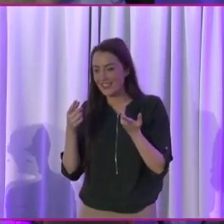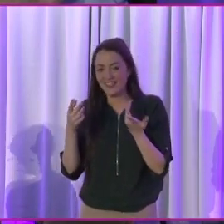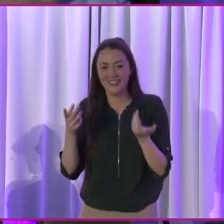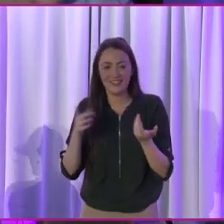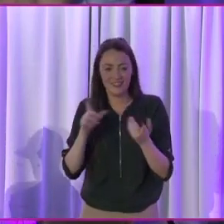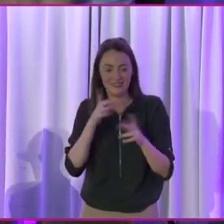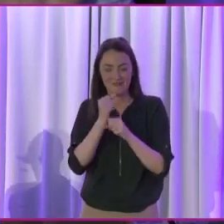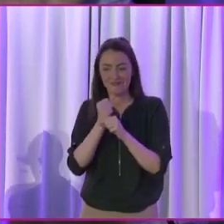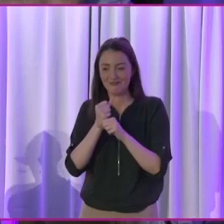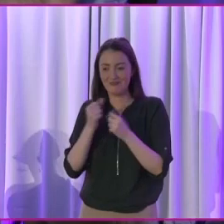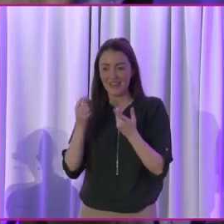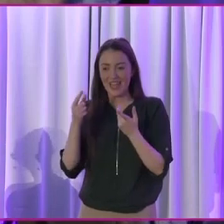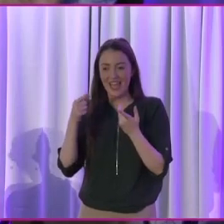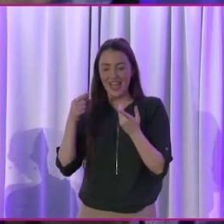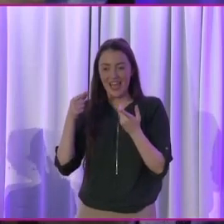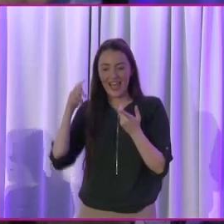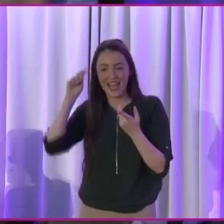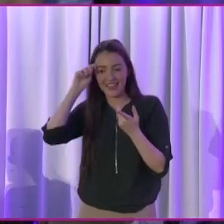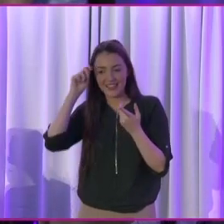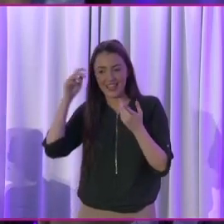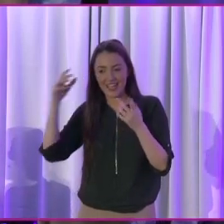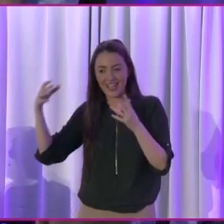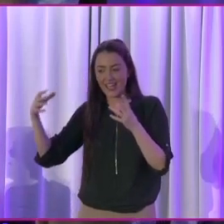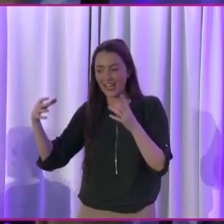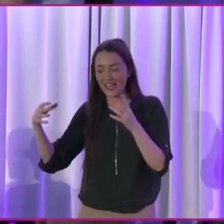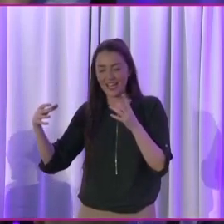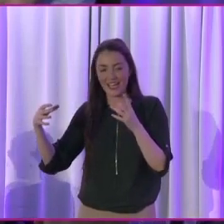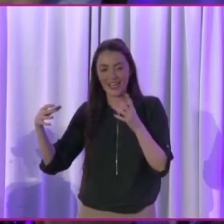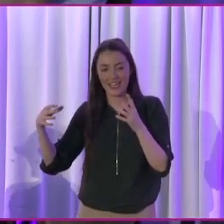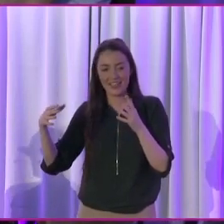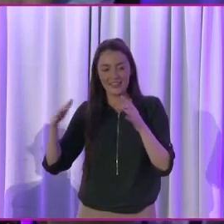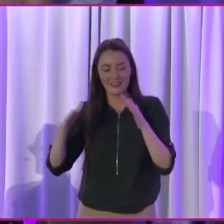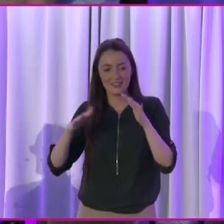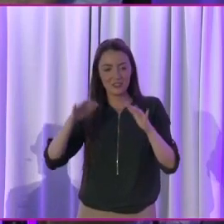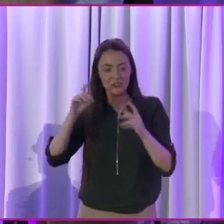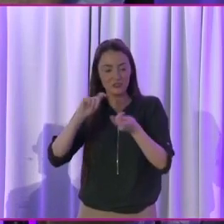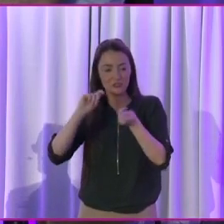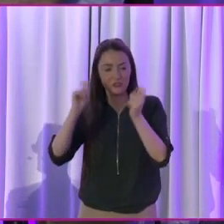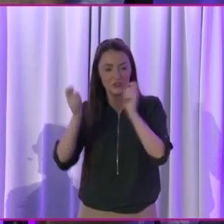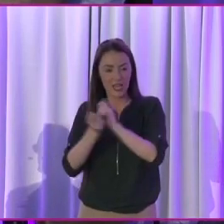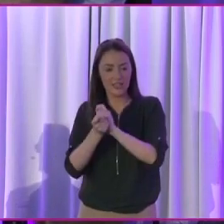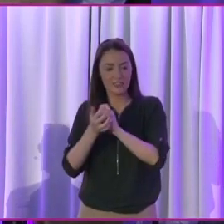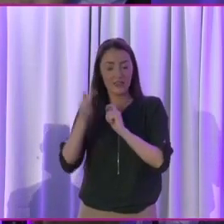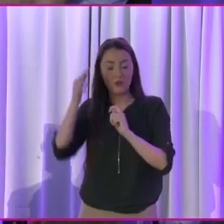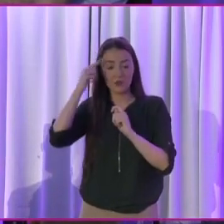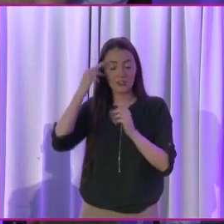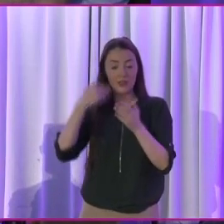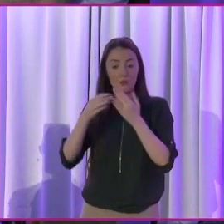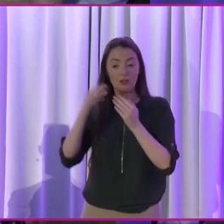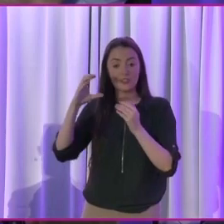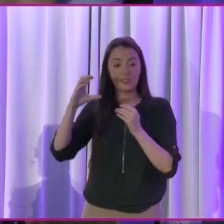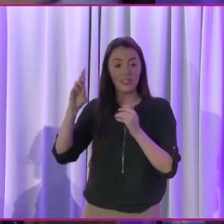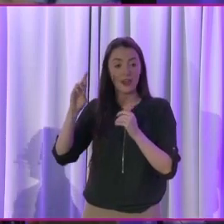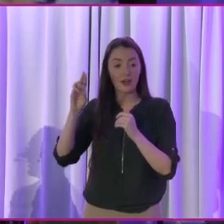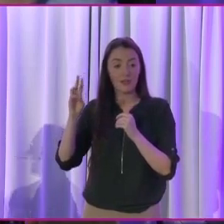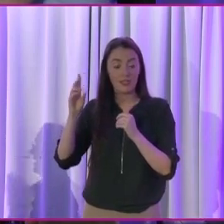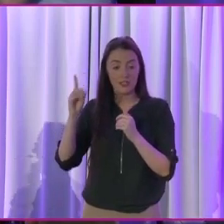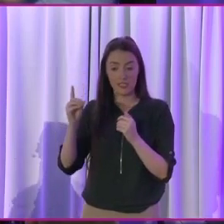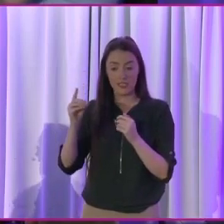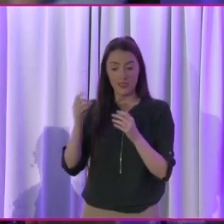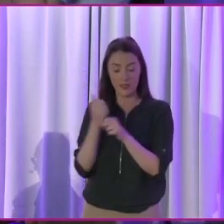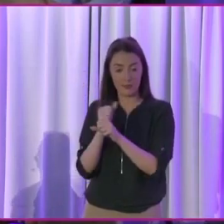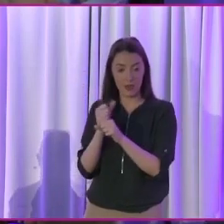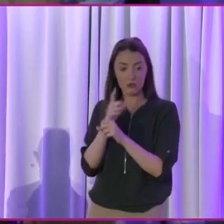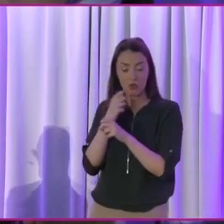on still. But I think too, it's, it's, it's, again, it does take a paradigm shift. If you get what the CRPD is about, which is a paradigm shift,